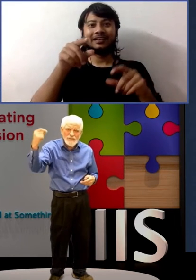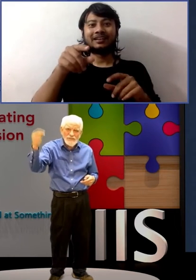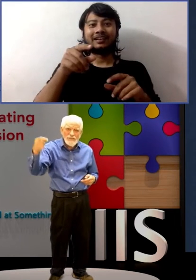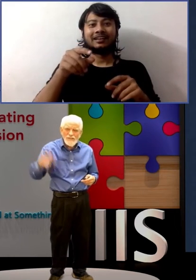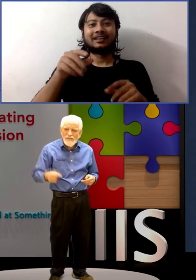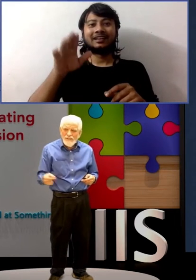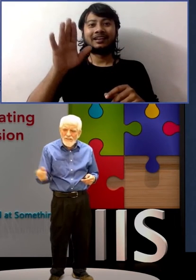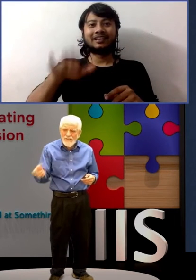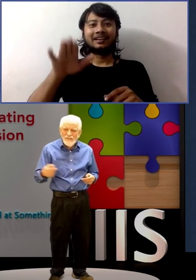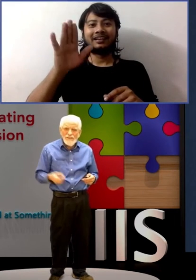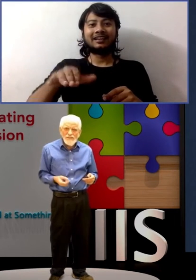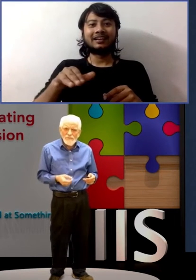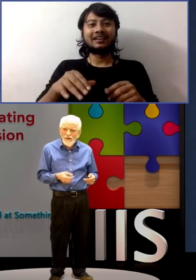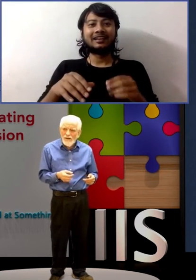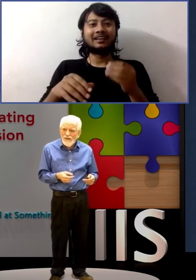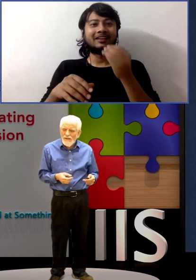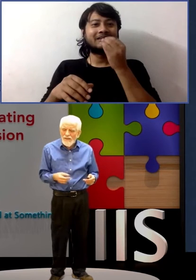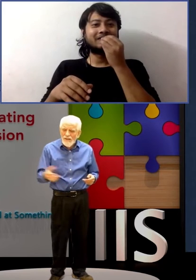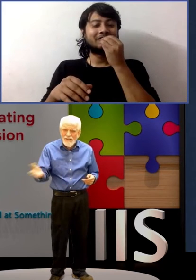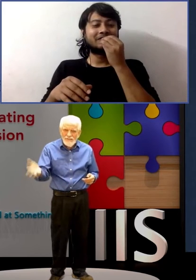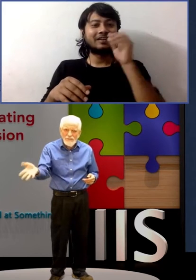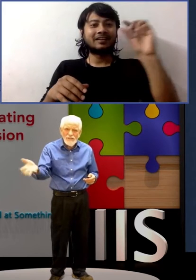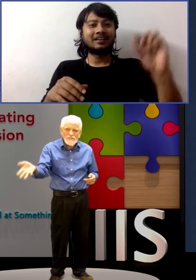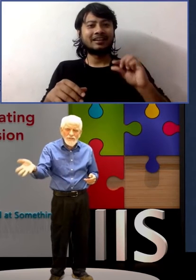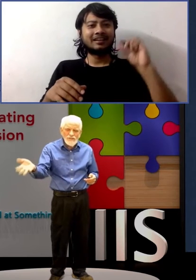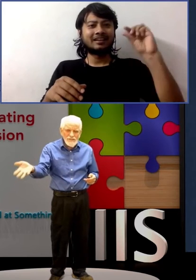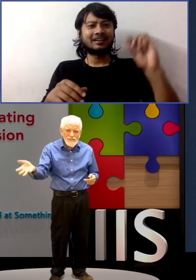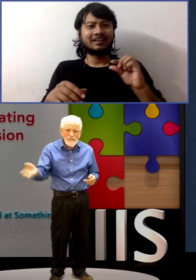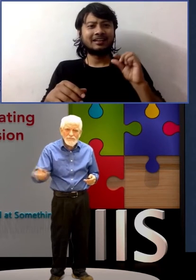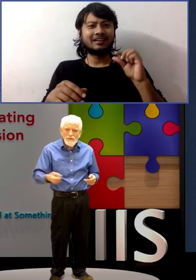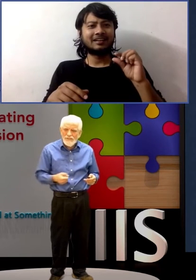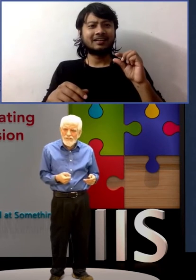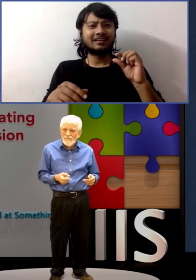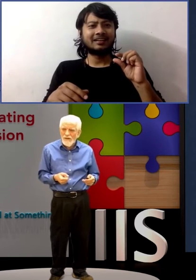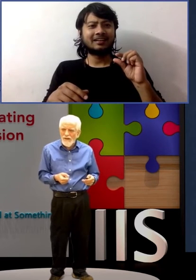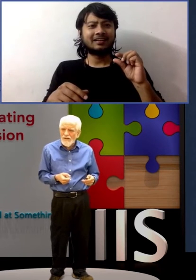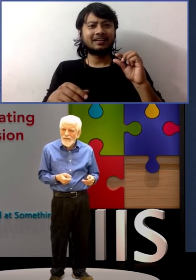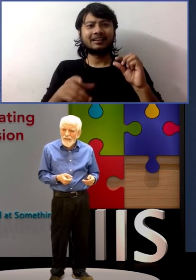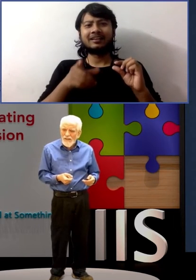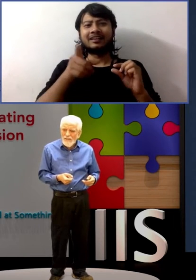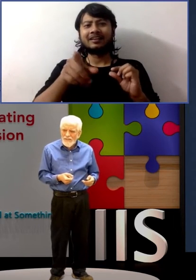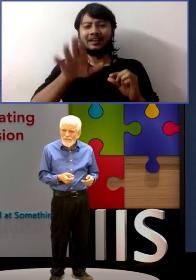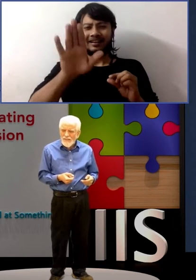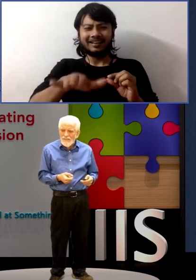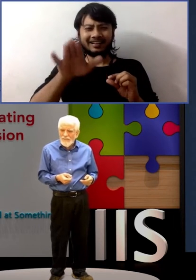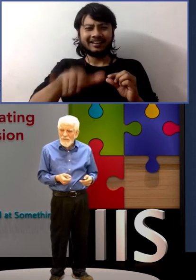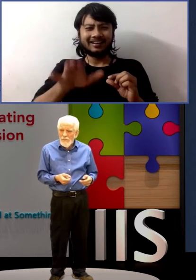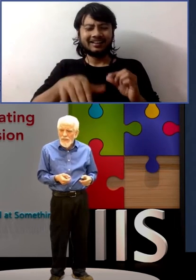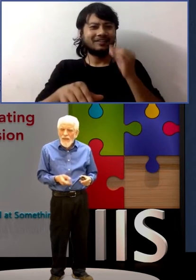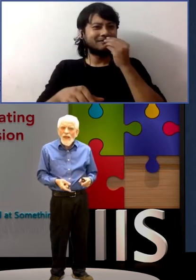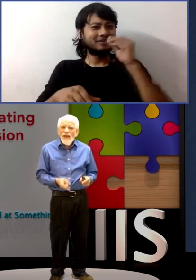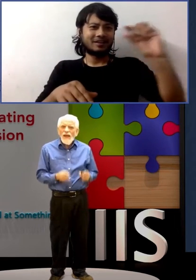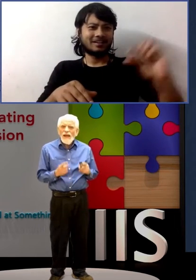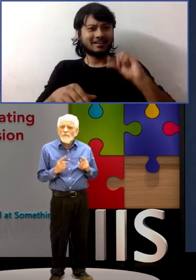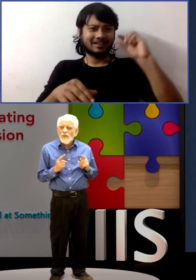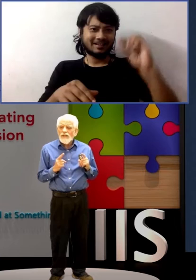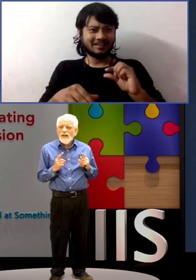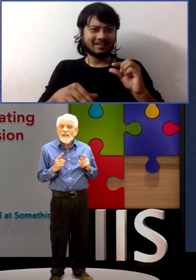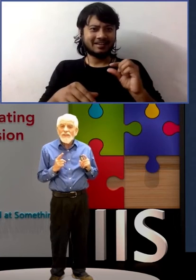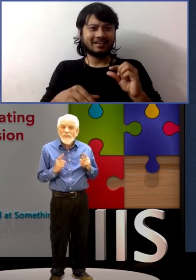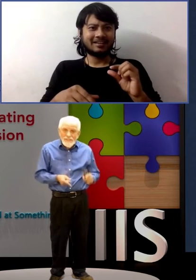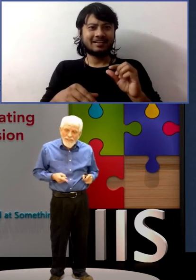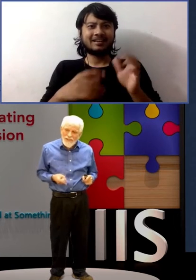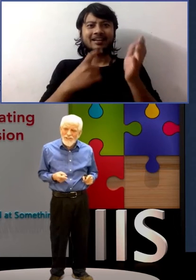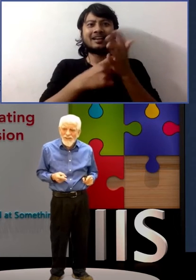he presses the bar, to reinforce his pressing the bar. And he says, have we